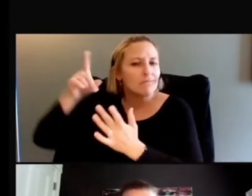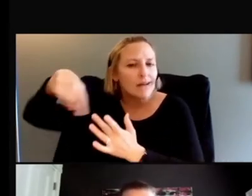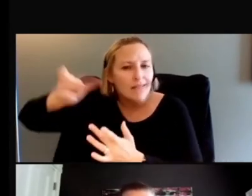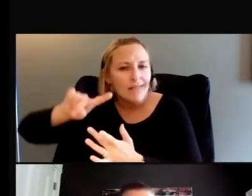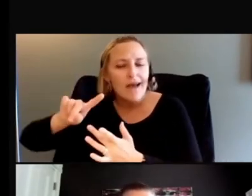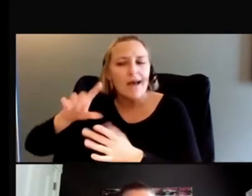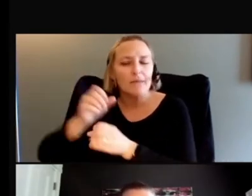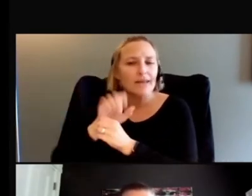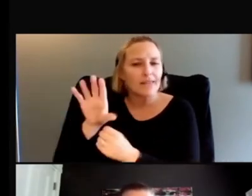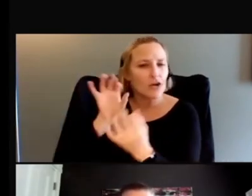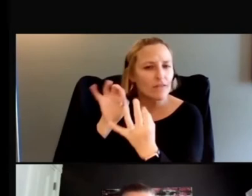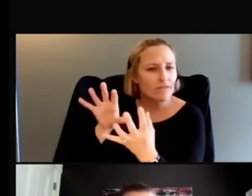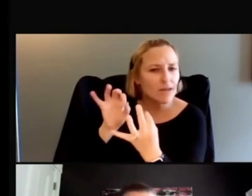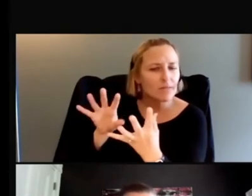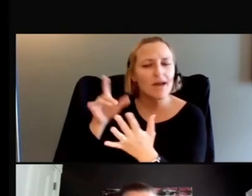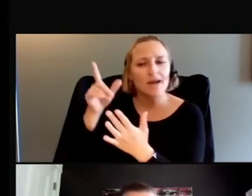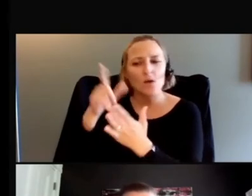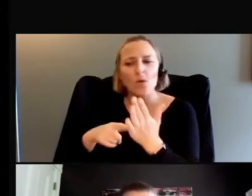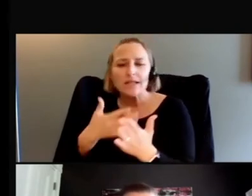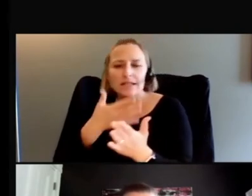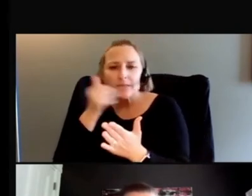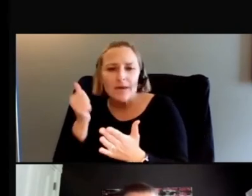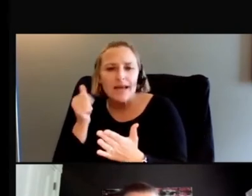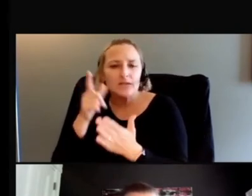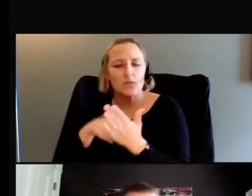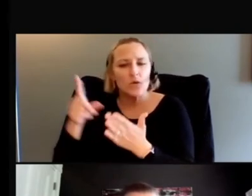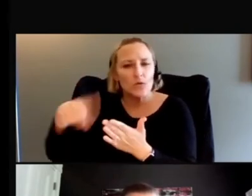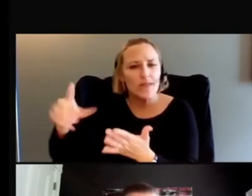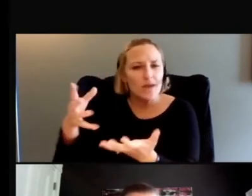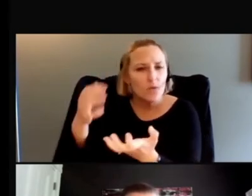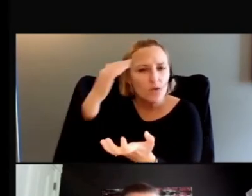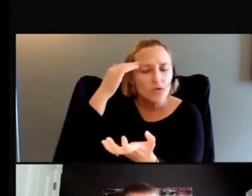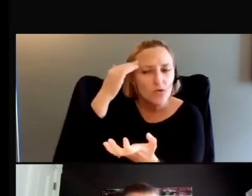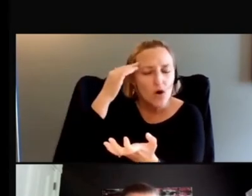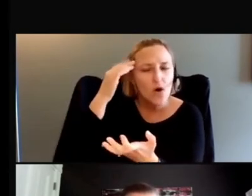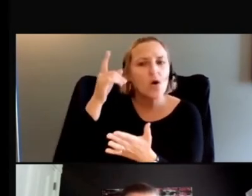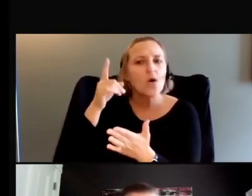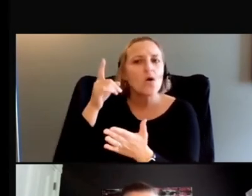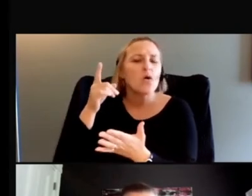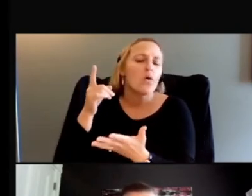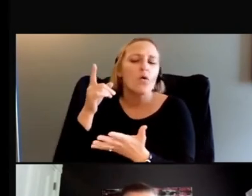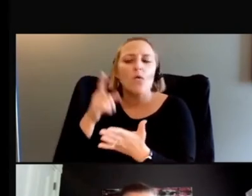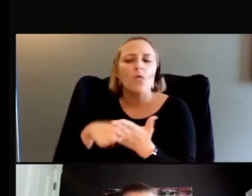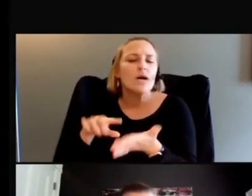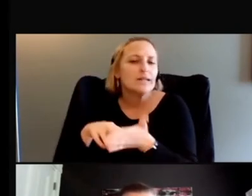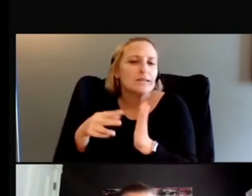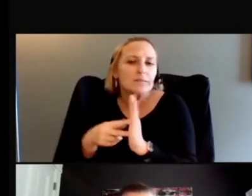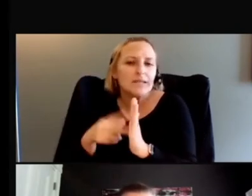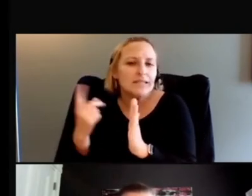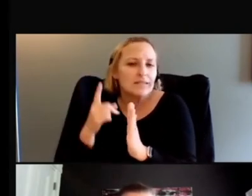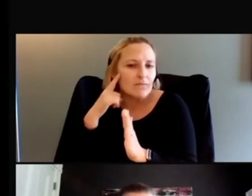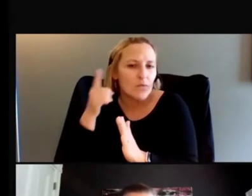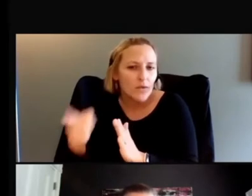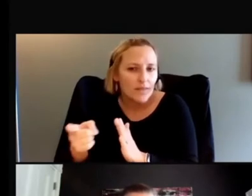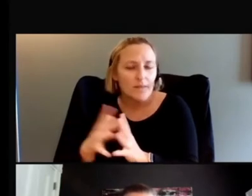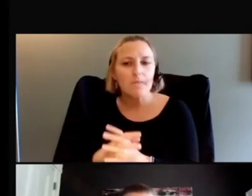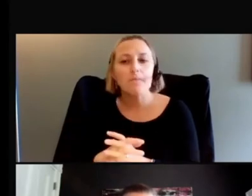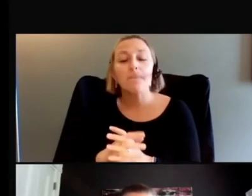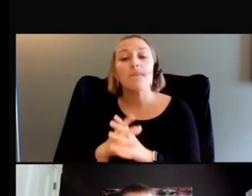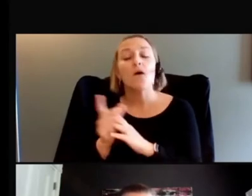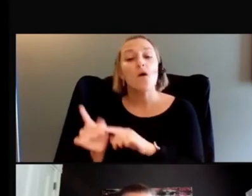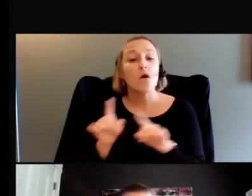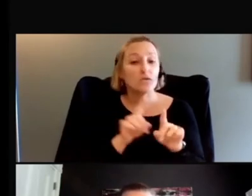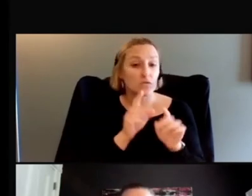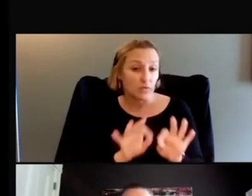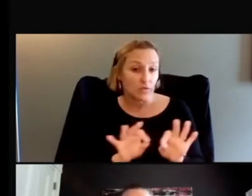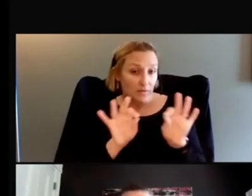best to recruit for the trial? What, what do these patients want to know? What would, what would resonate? And then also having research staff